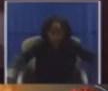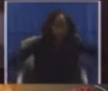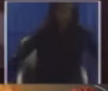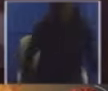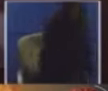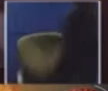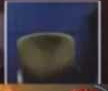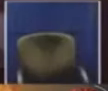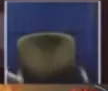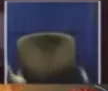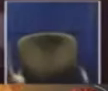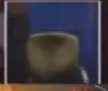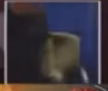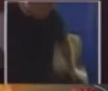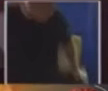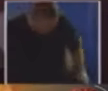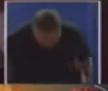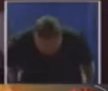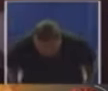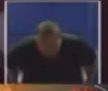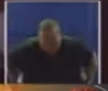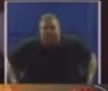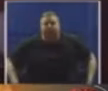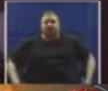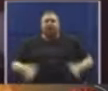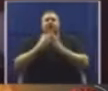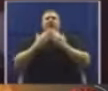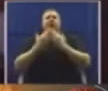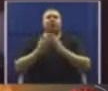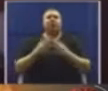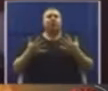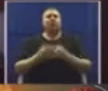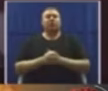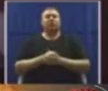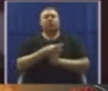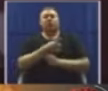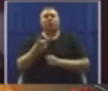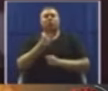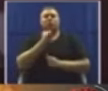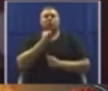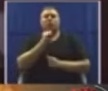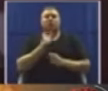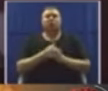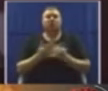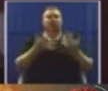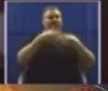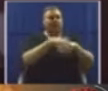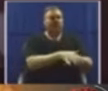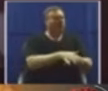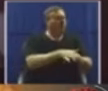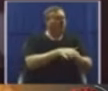I think those who were not demobilized, those who were not integrated.